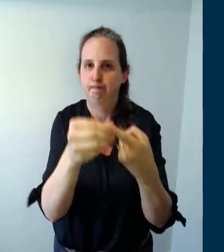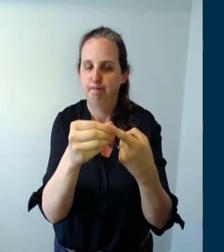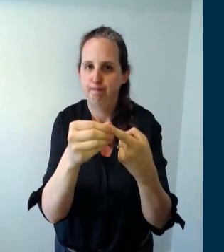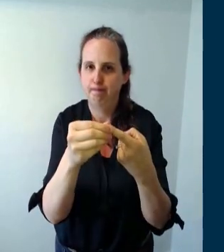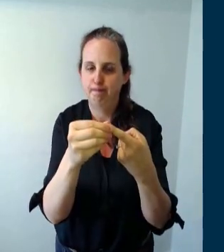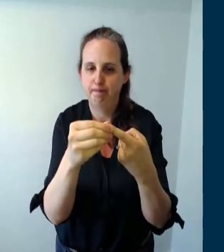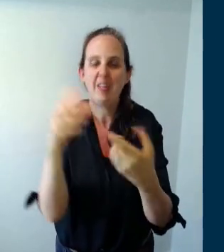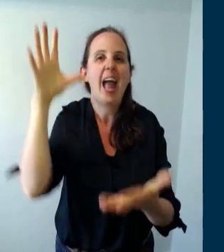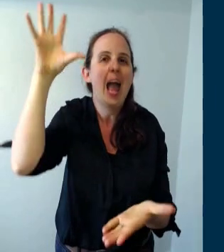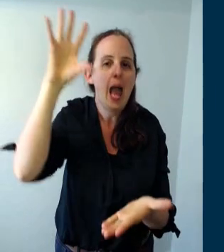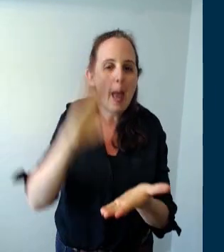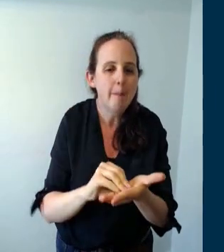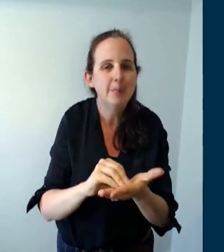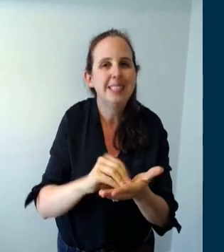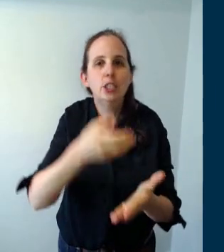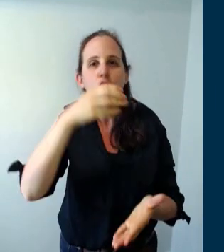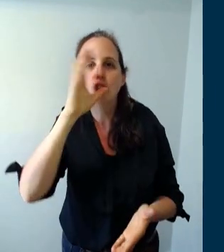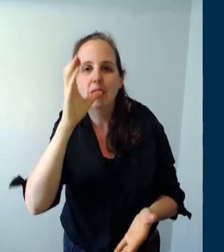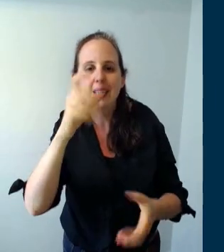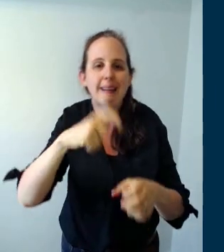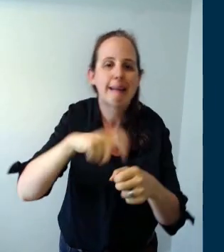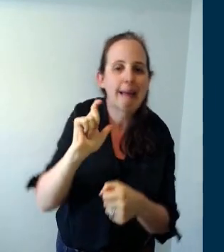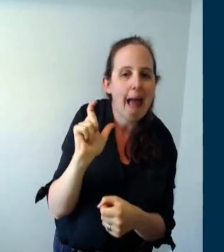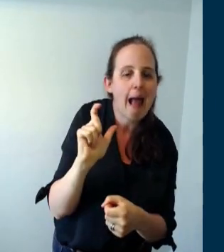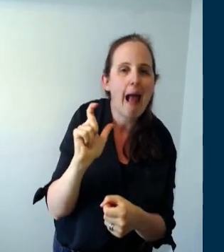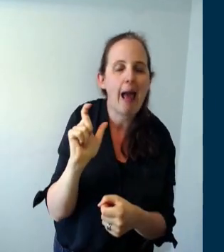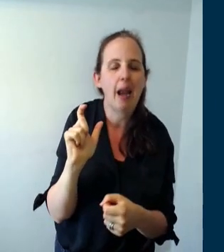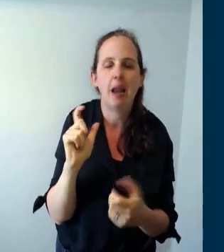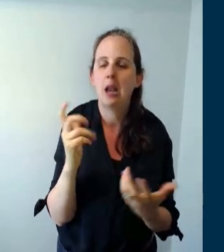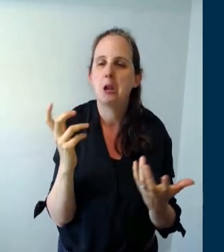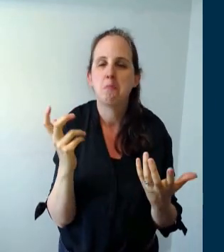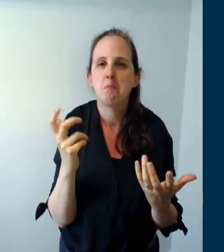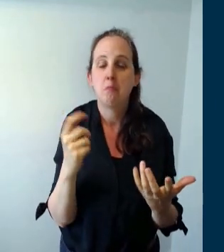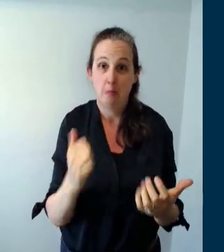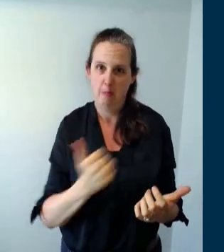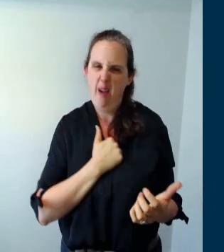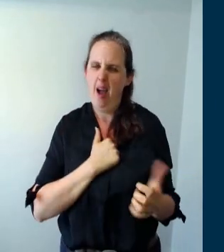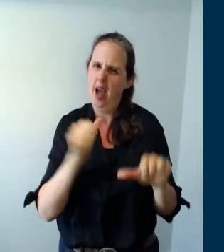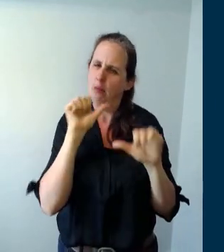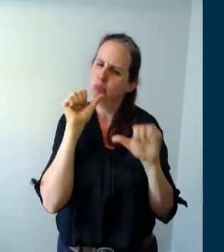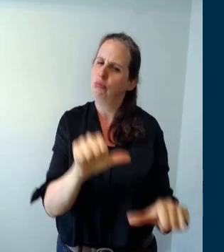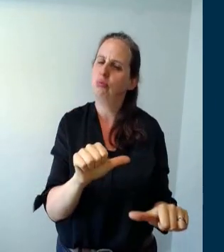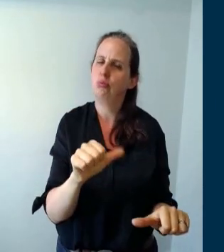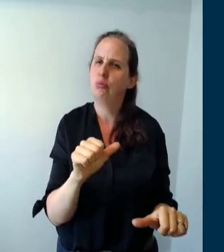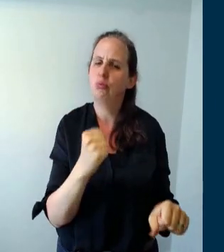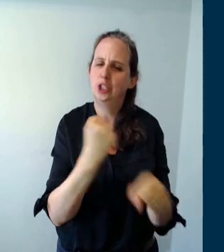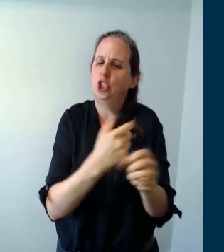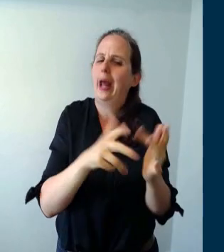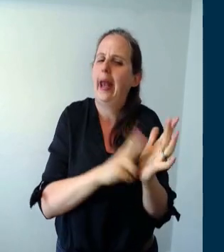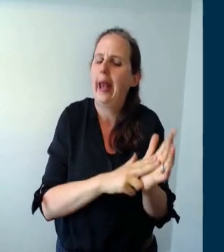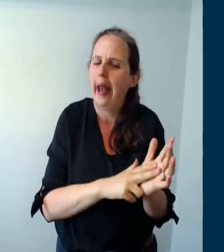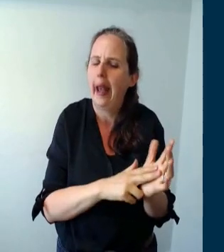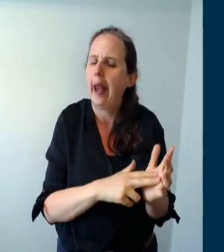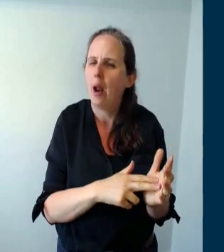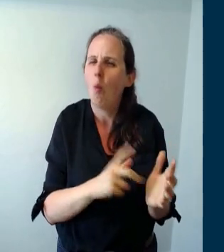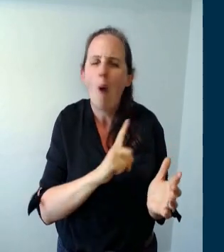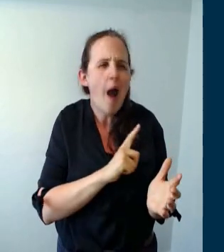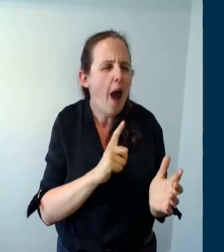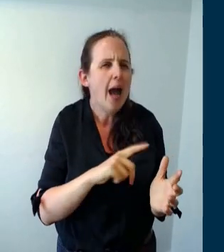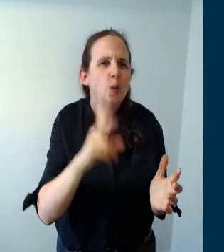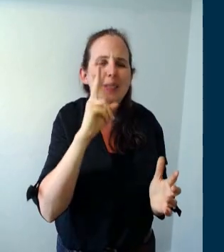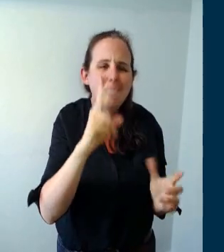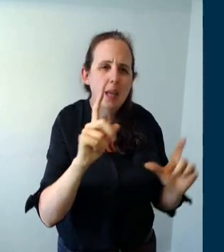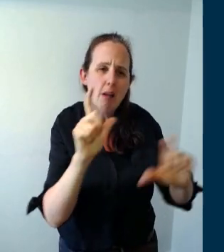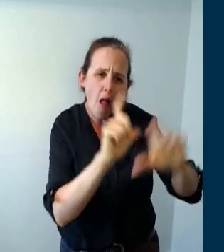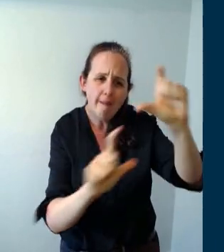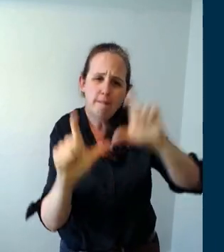empty drink carton cans um these are my gin ones i like them because they're